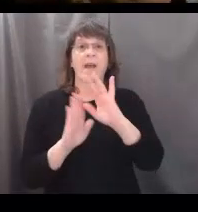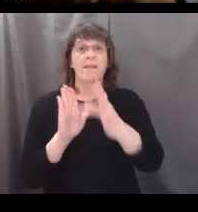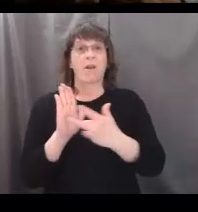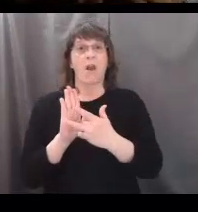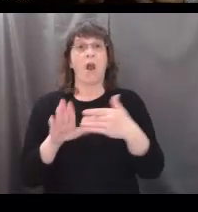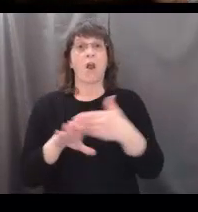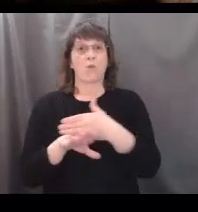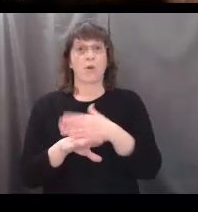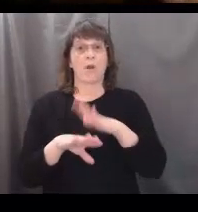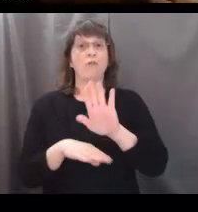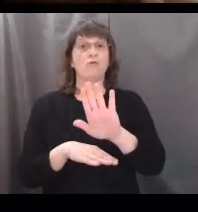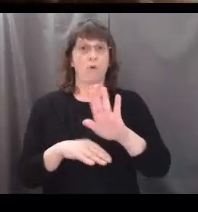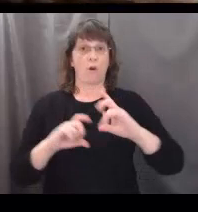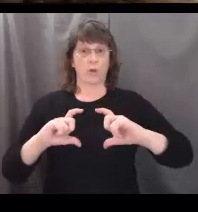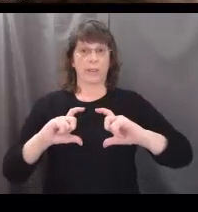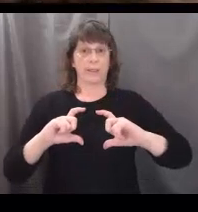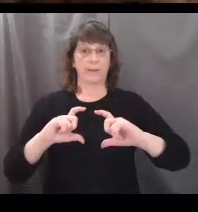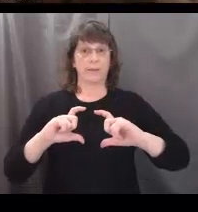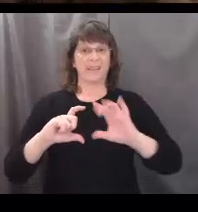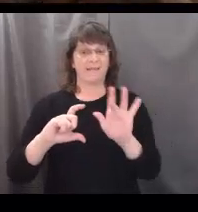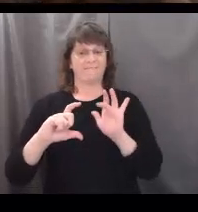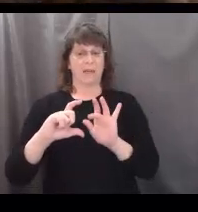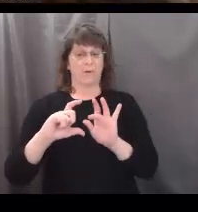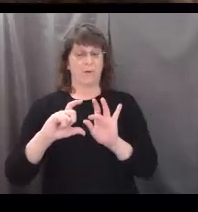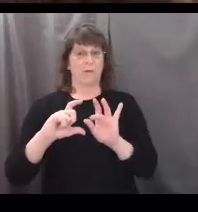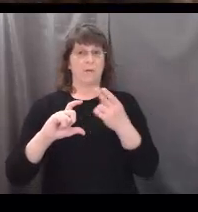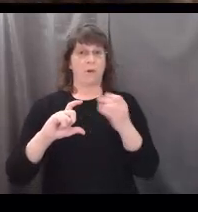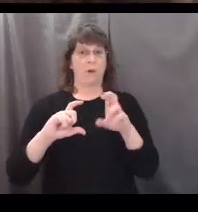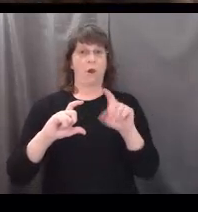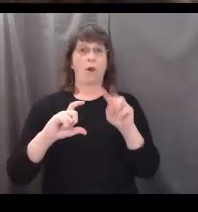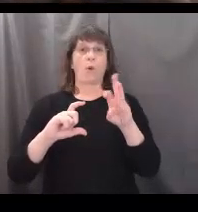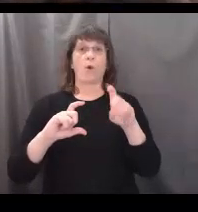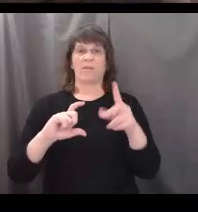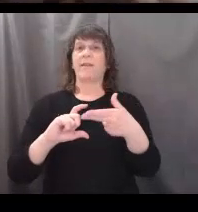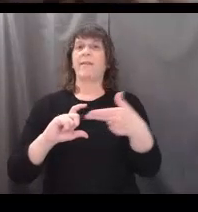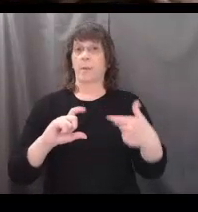heartwood on your wood cookie and label it.